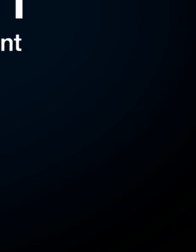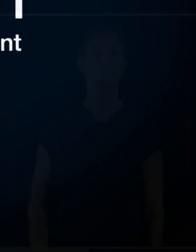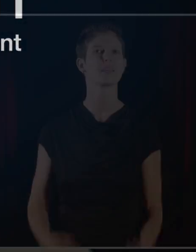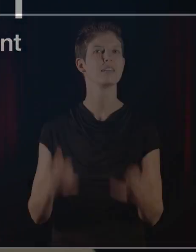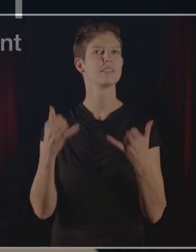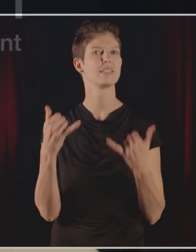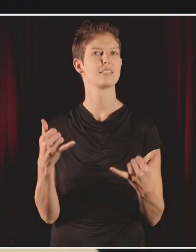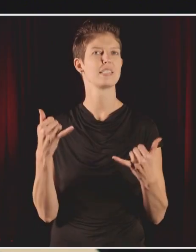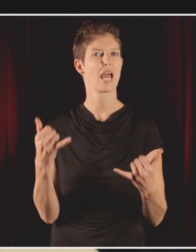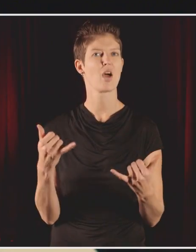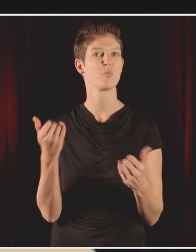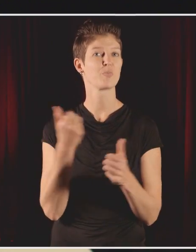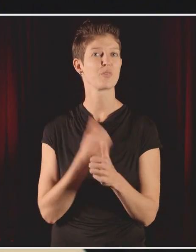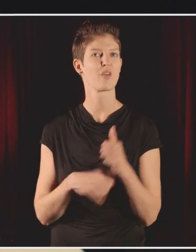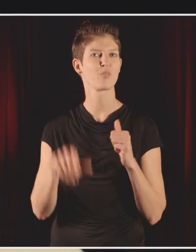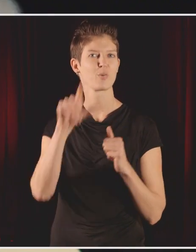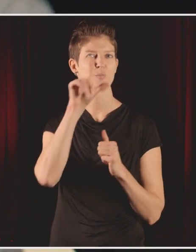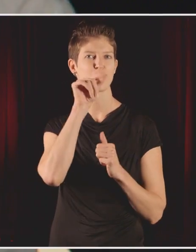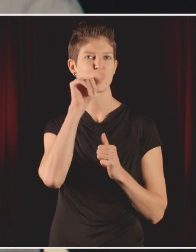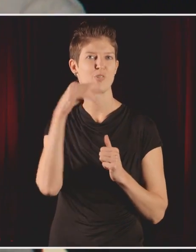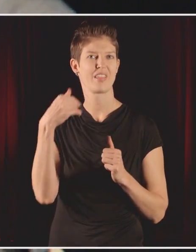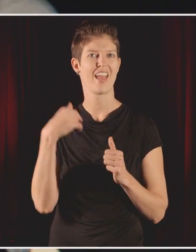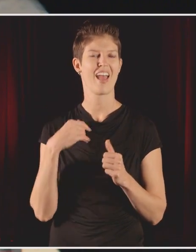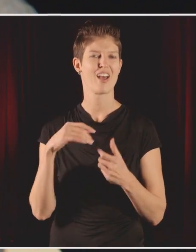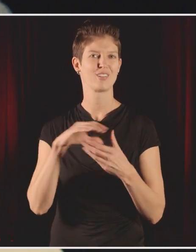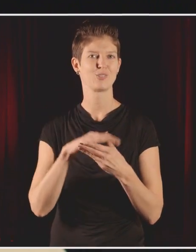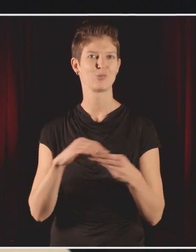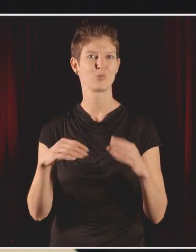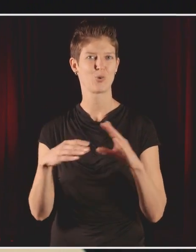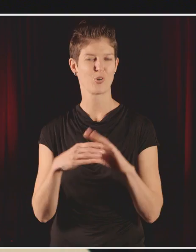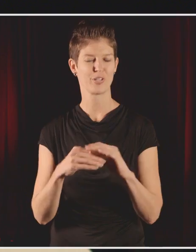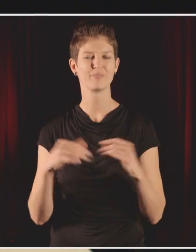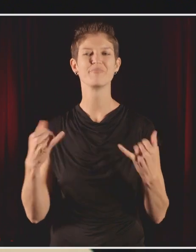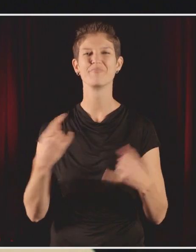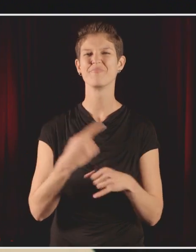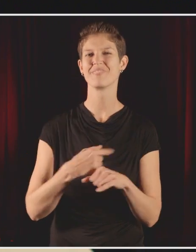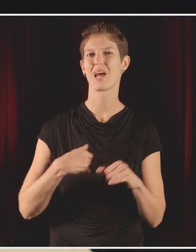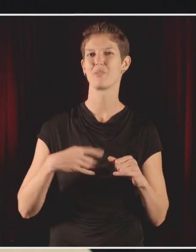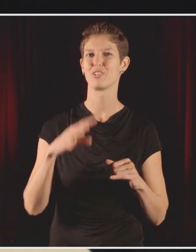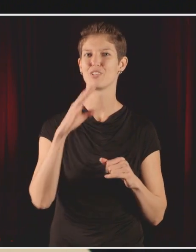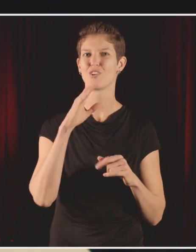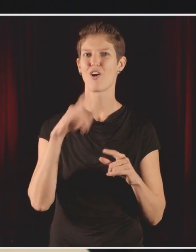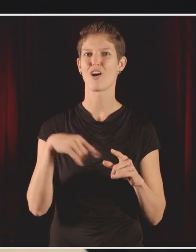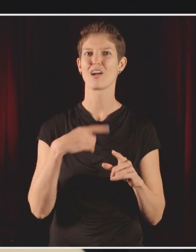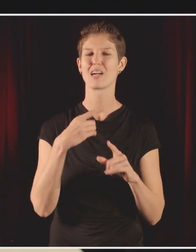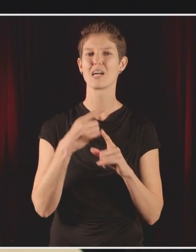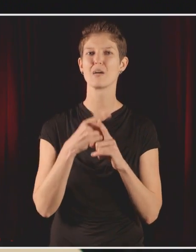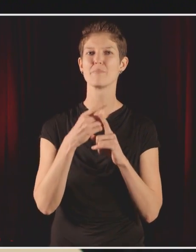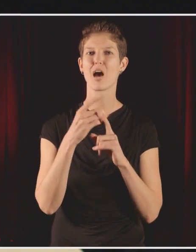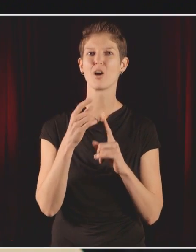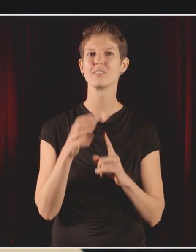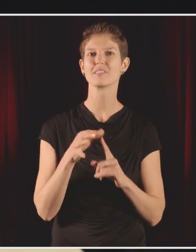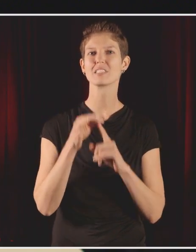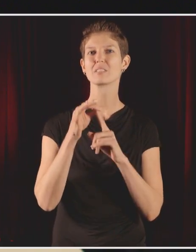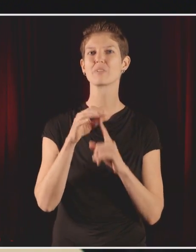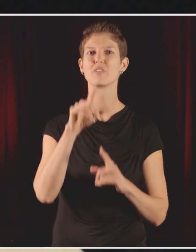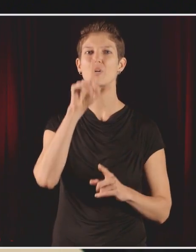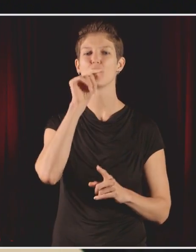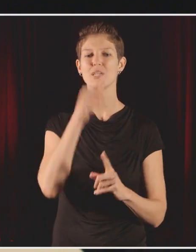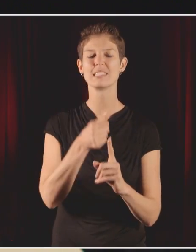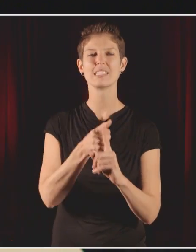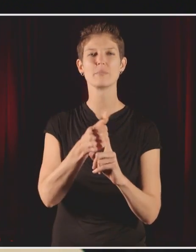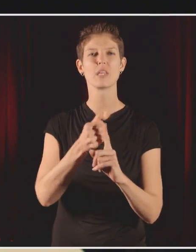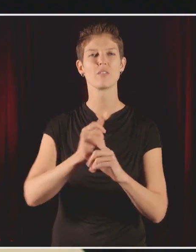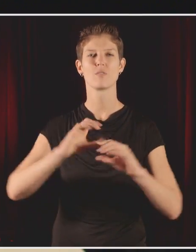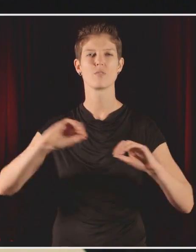to be fearless. Now, every bird has a story, and today I'm going to tell you about the lives of individual birds that